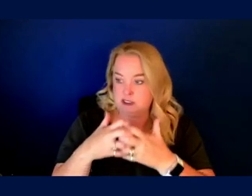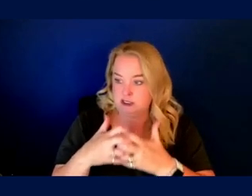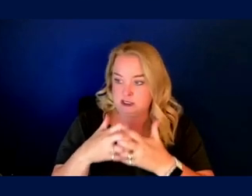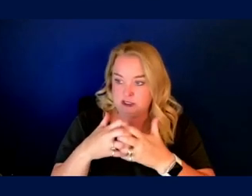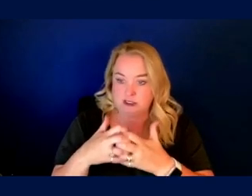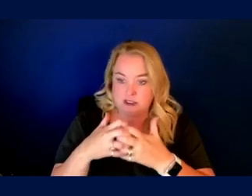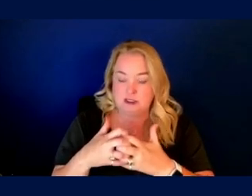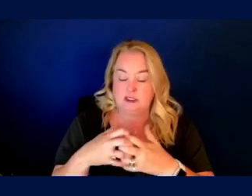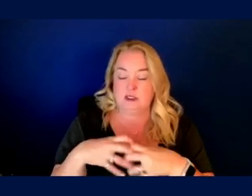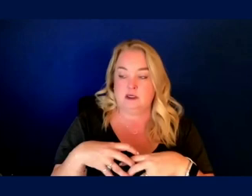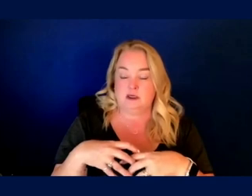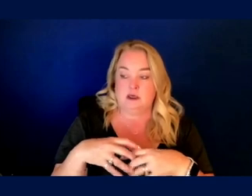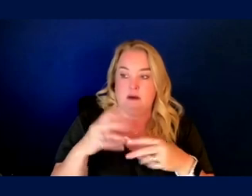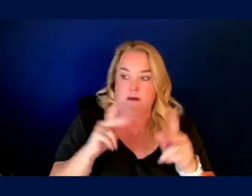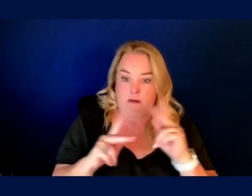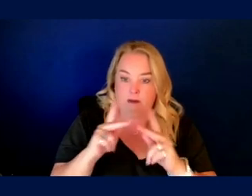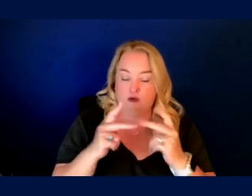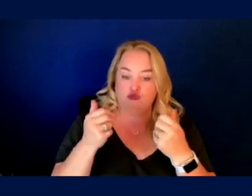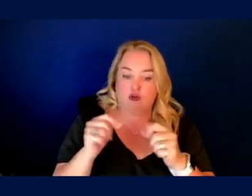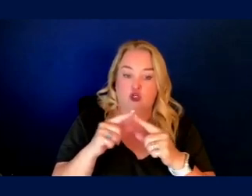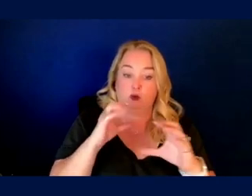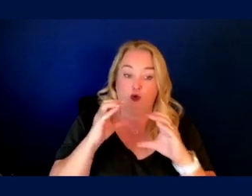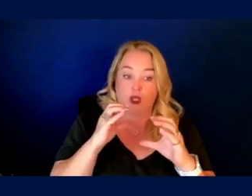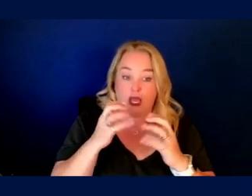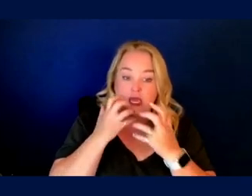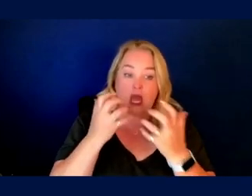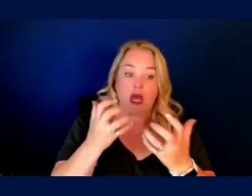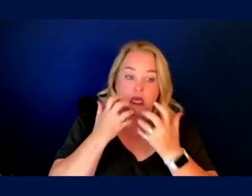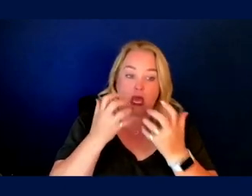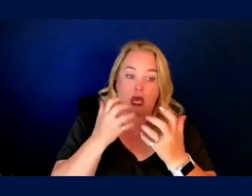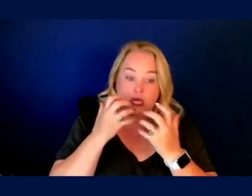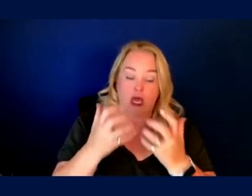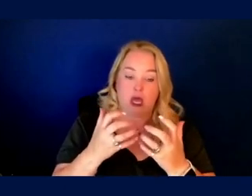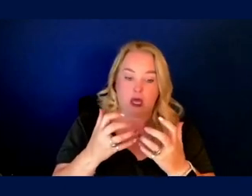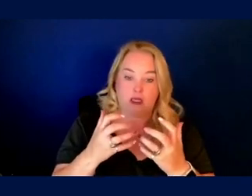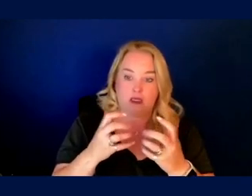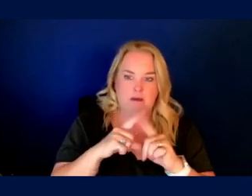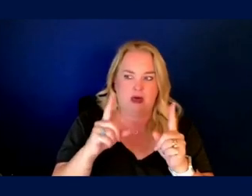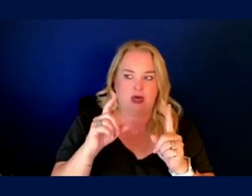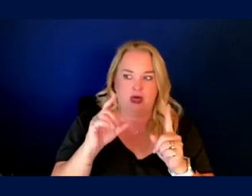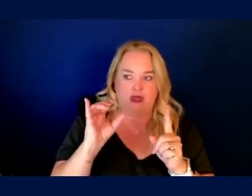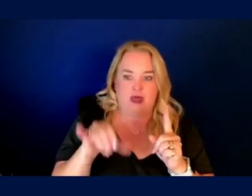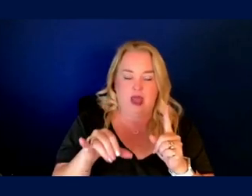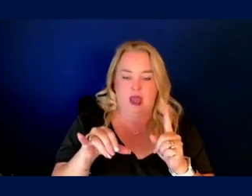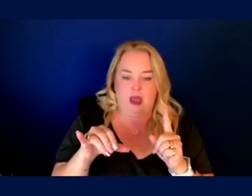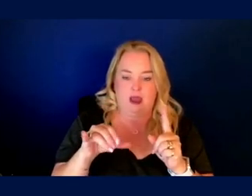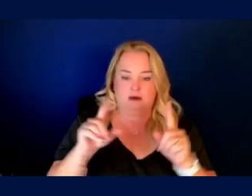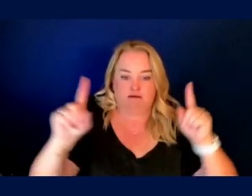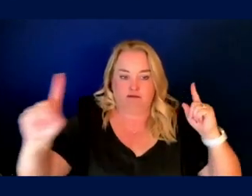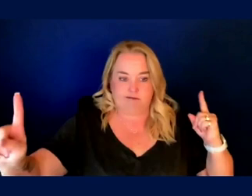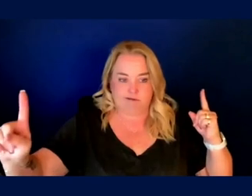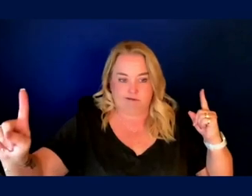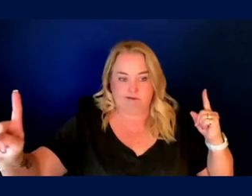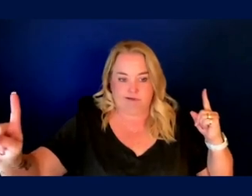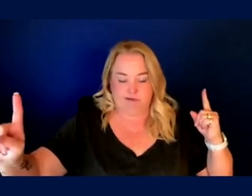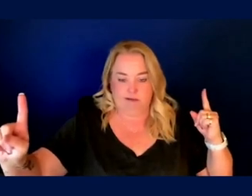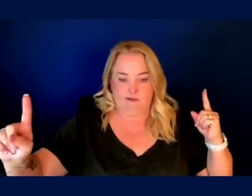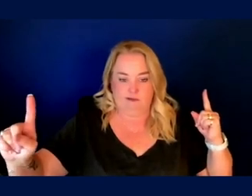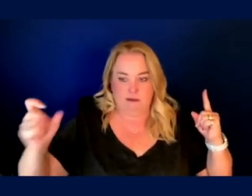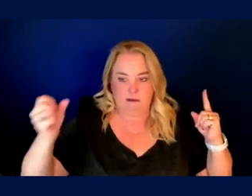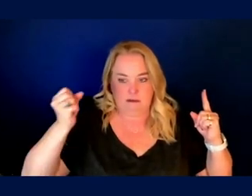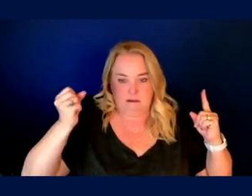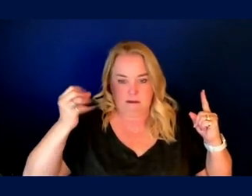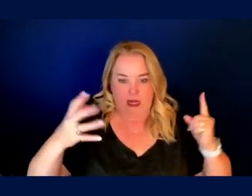parabolas. People are trying to communicate by yelling into bullhorns. The bullhorn is at the, the, the rear of the plane. And a lot of the